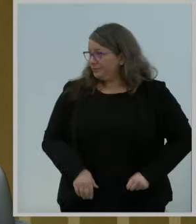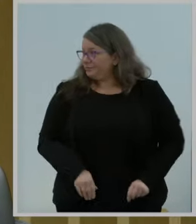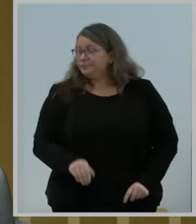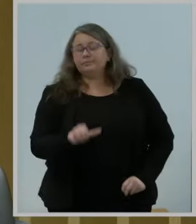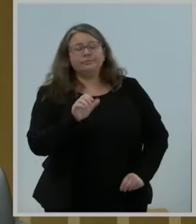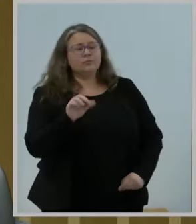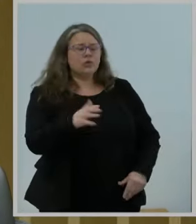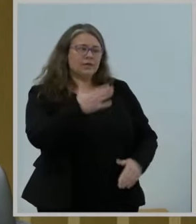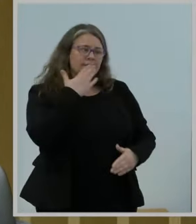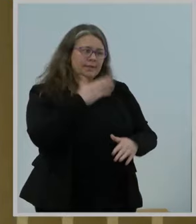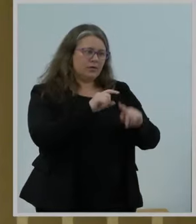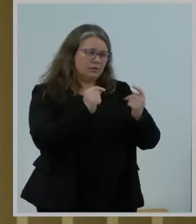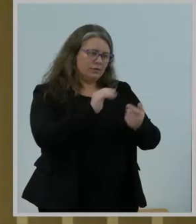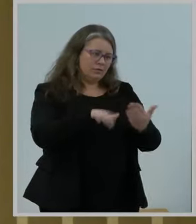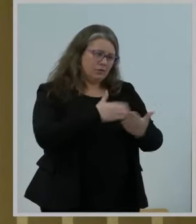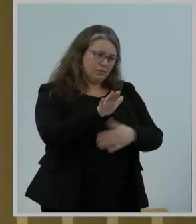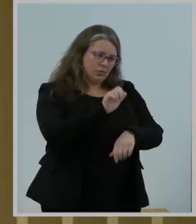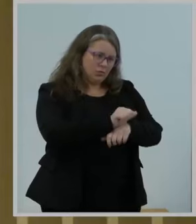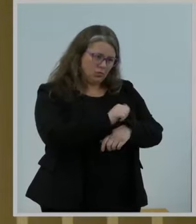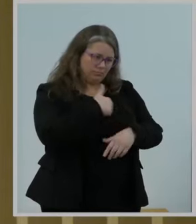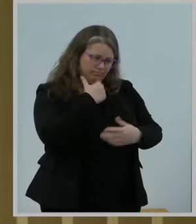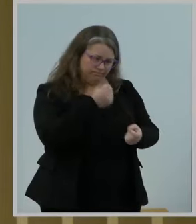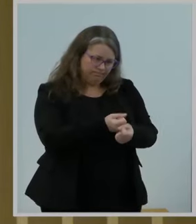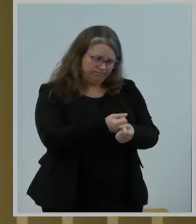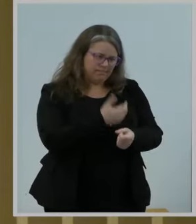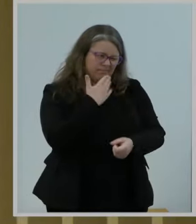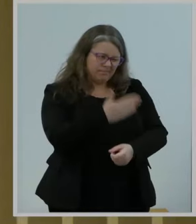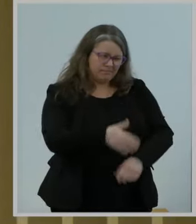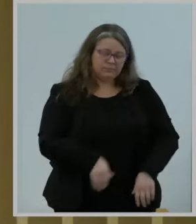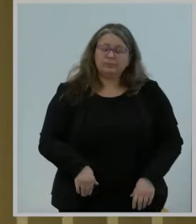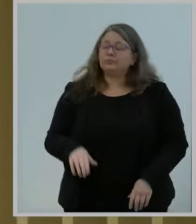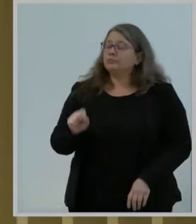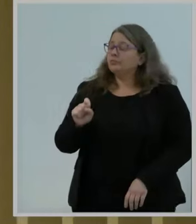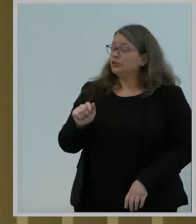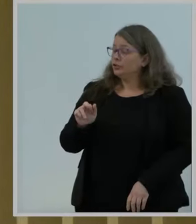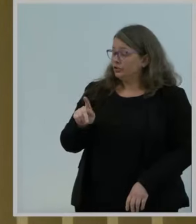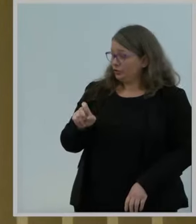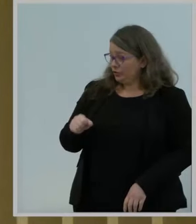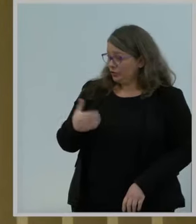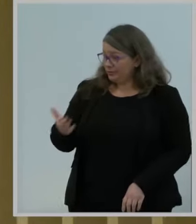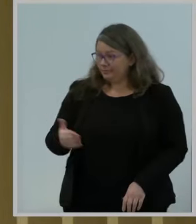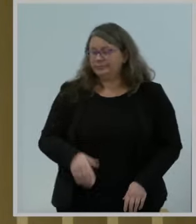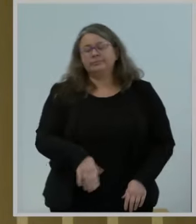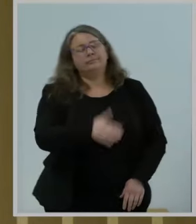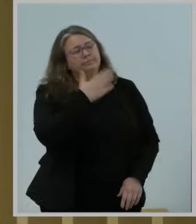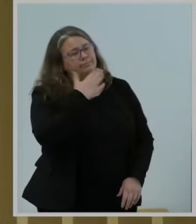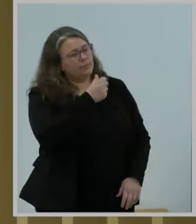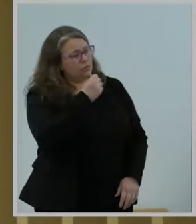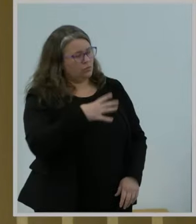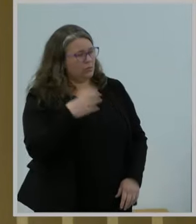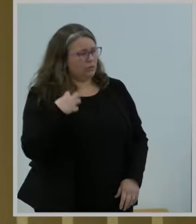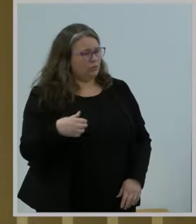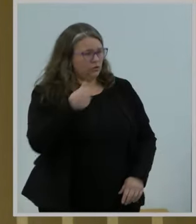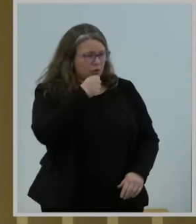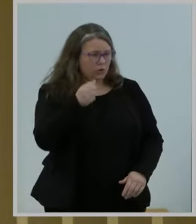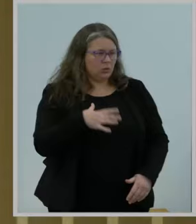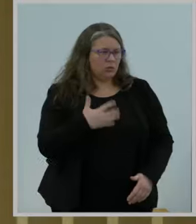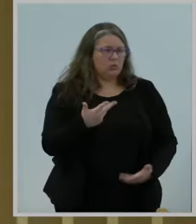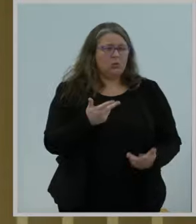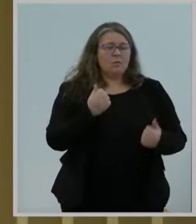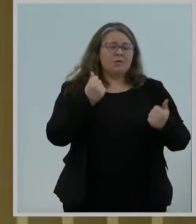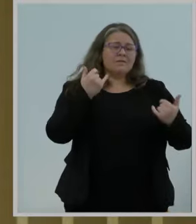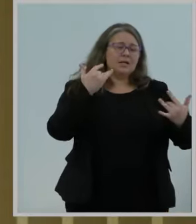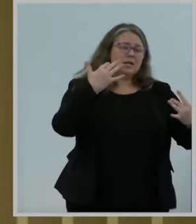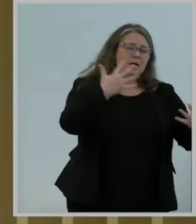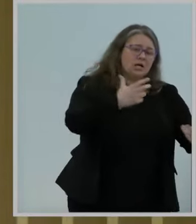has my support. Thanks. Commissioner Starks. Yes. Thank you, Madam Chairwoman. Thank Judgington Rim. wildfires in Hawaii, severe storms in Illinois, Mississippi, and